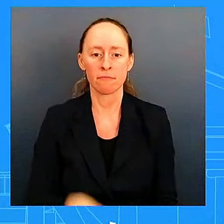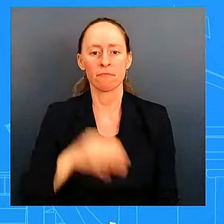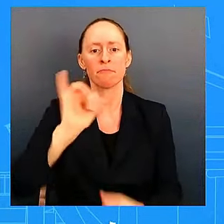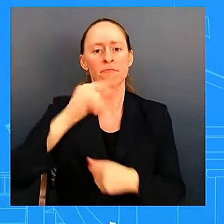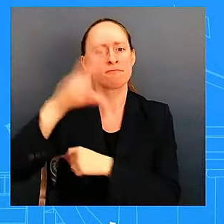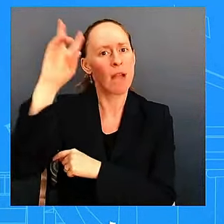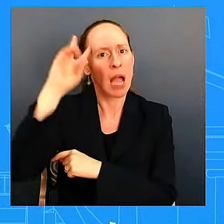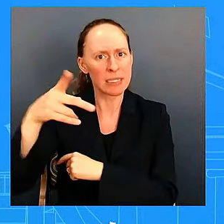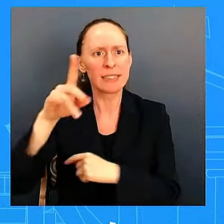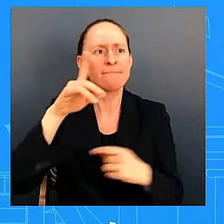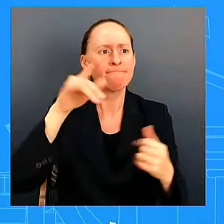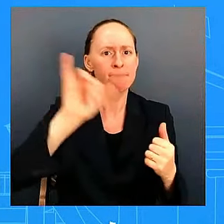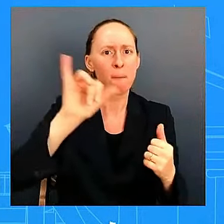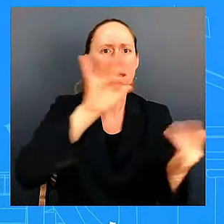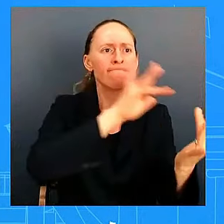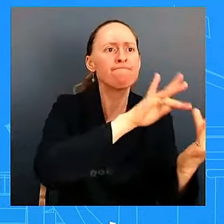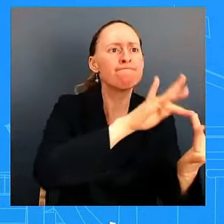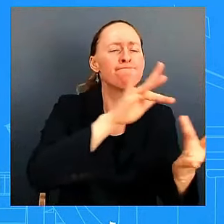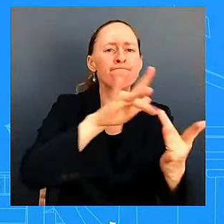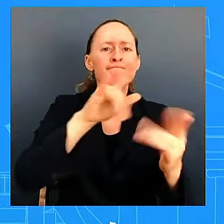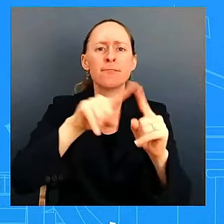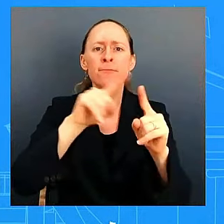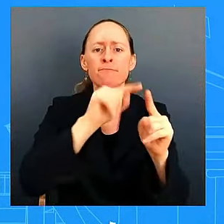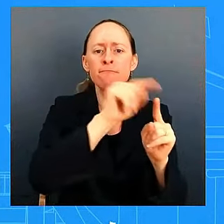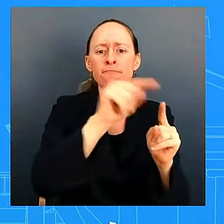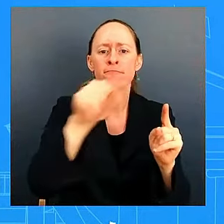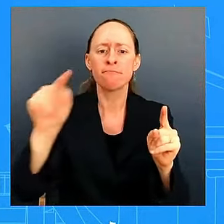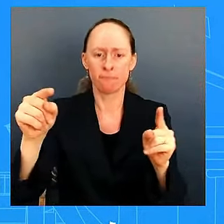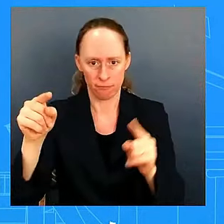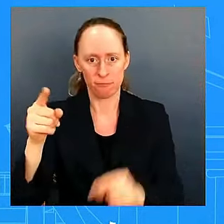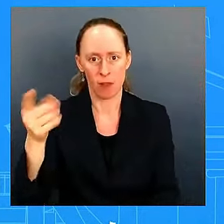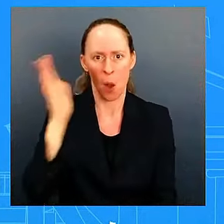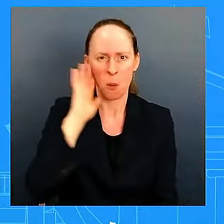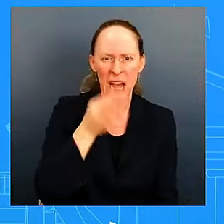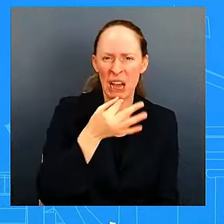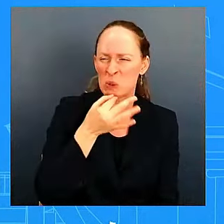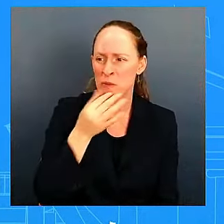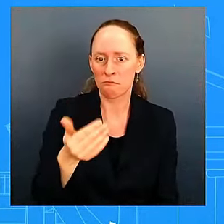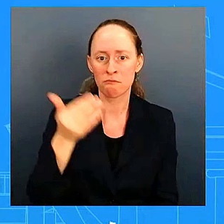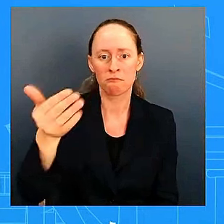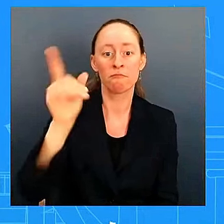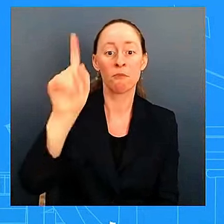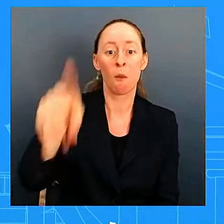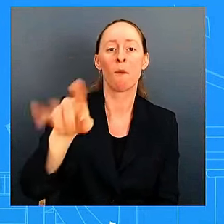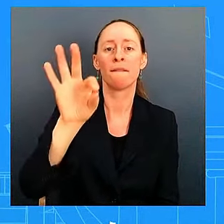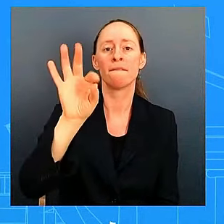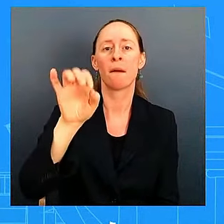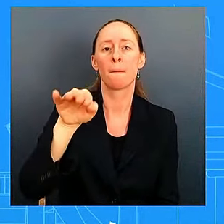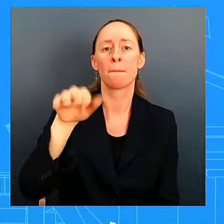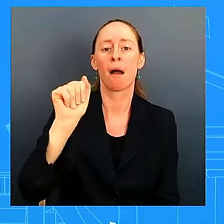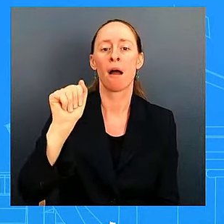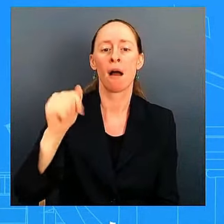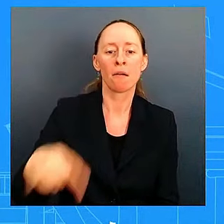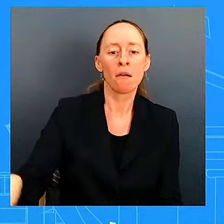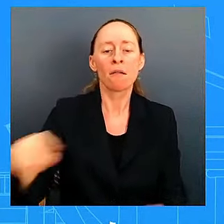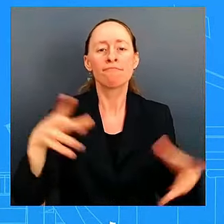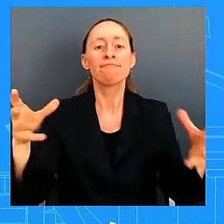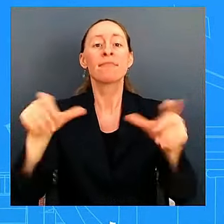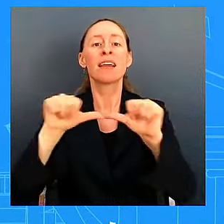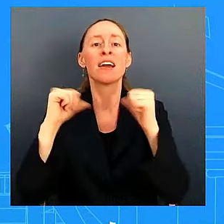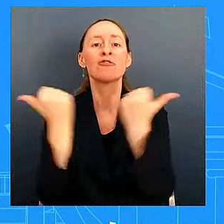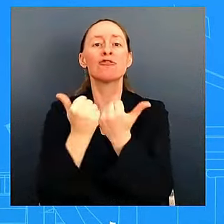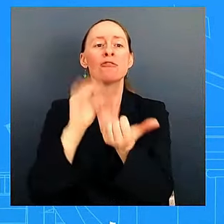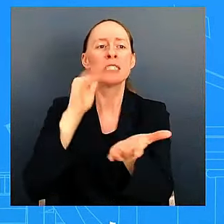the fema fema agency in the center the center to to get her briefing later this afternoon